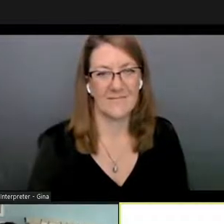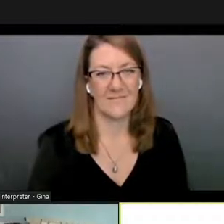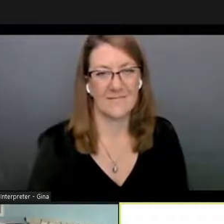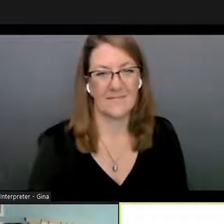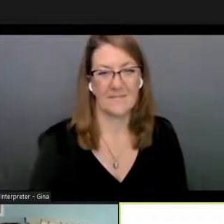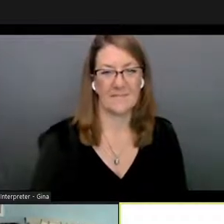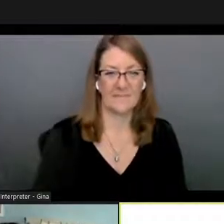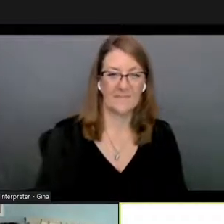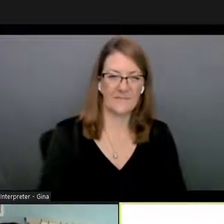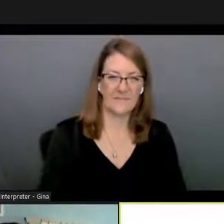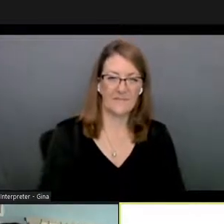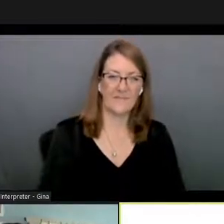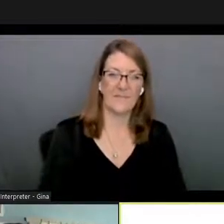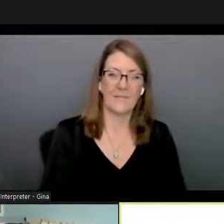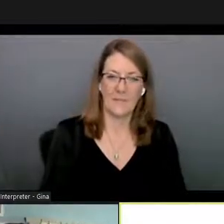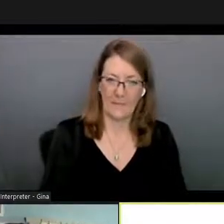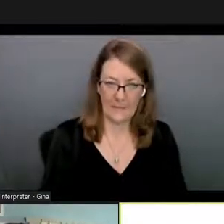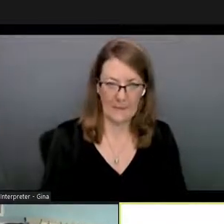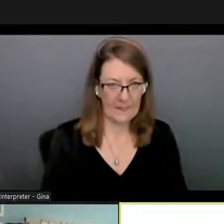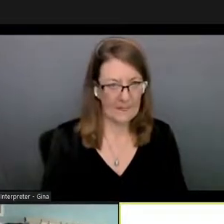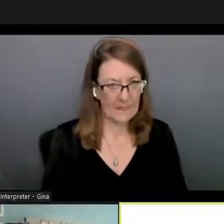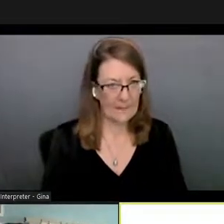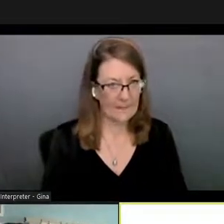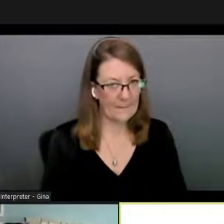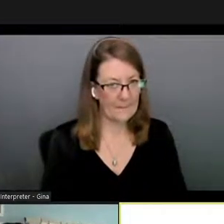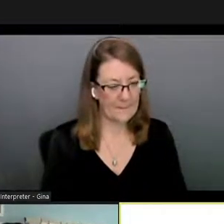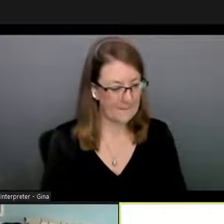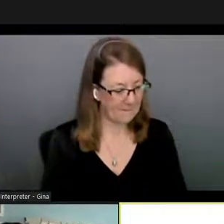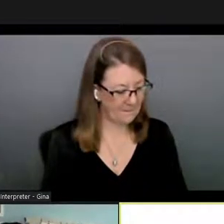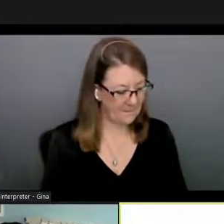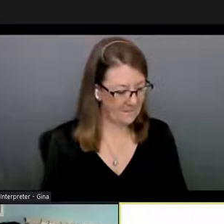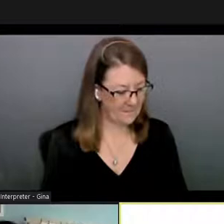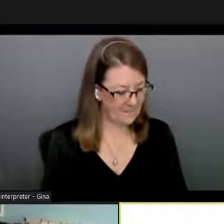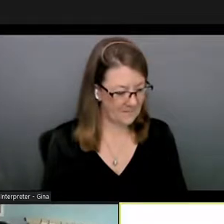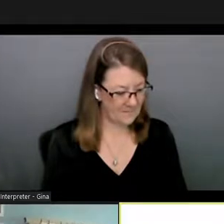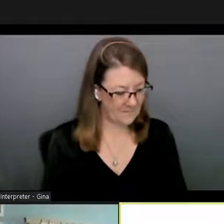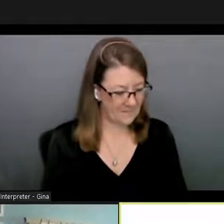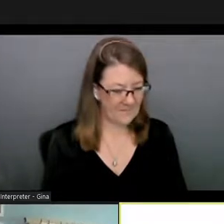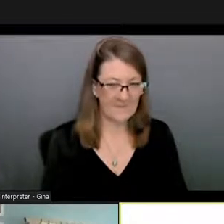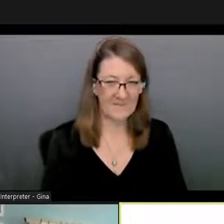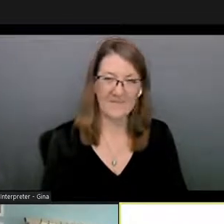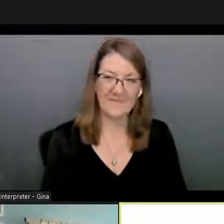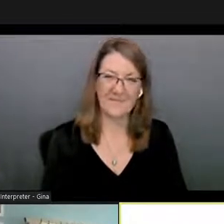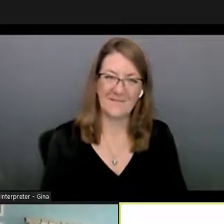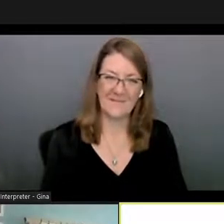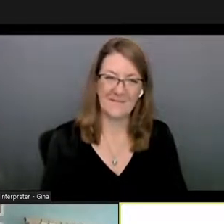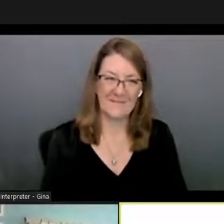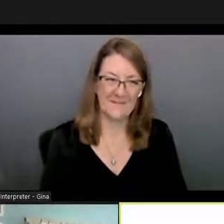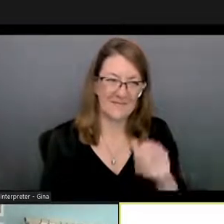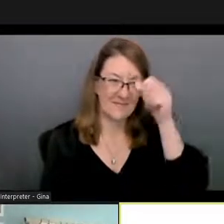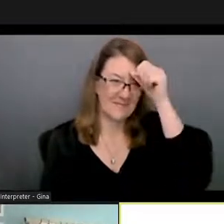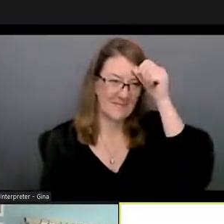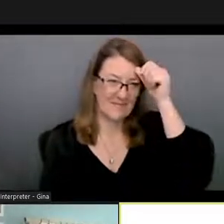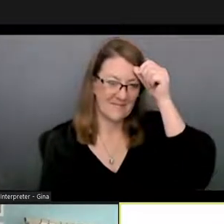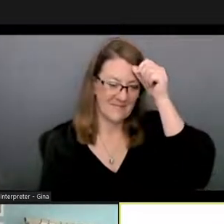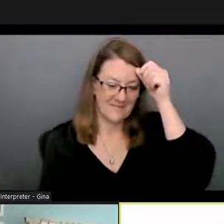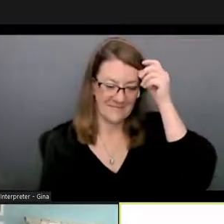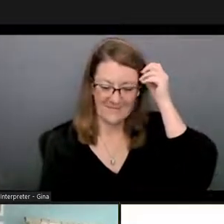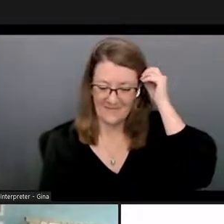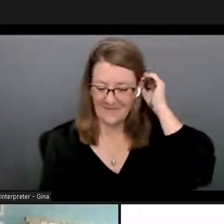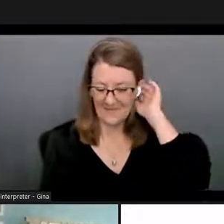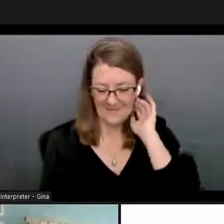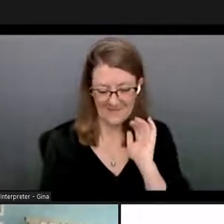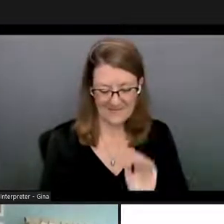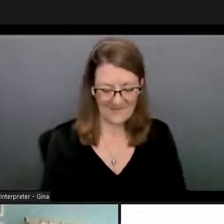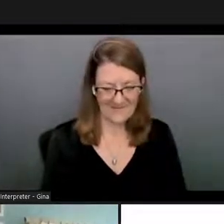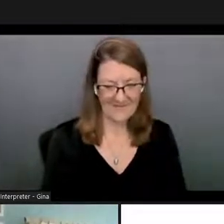maybe even try to get some caroline happens to know caroline happens to know some people at google we may be able to do something real that would be kind of